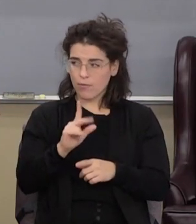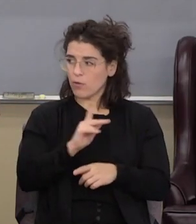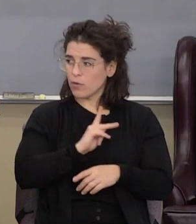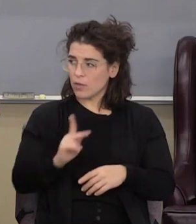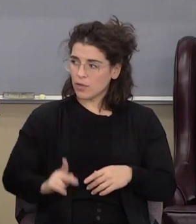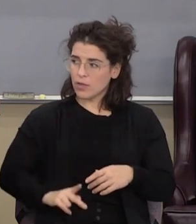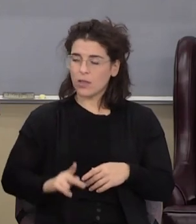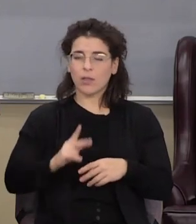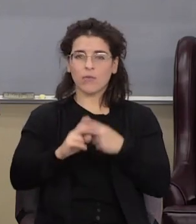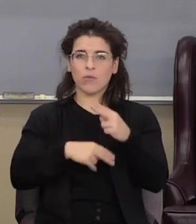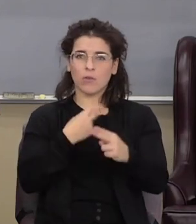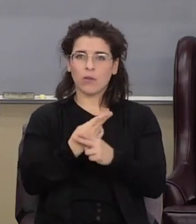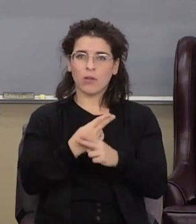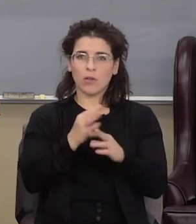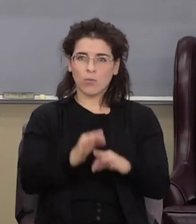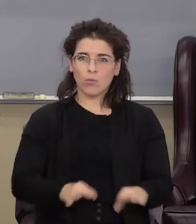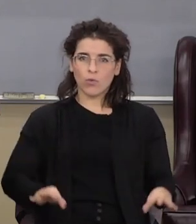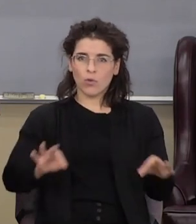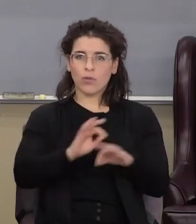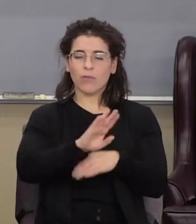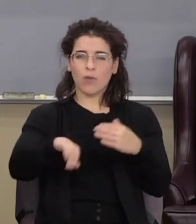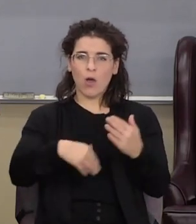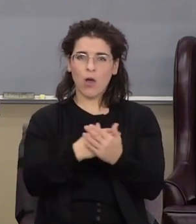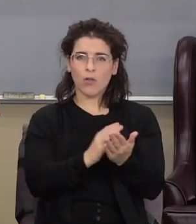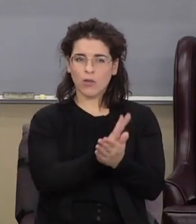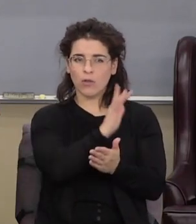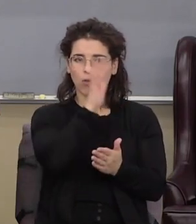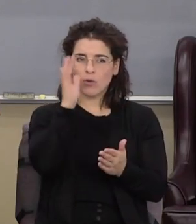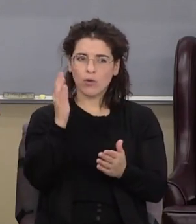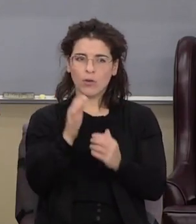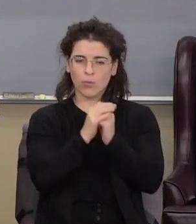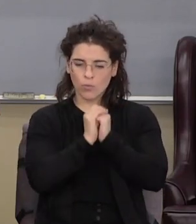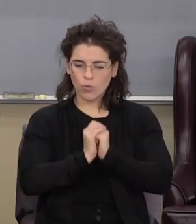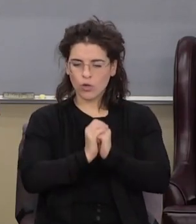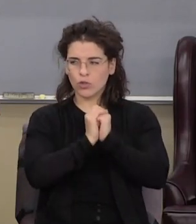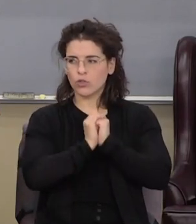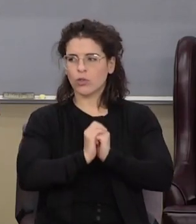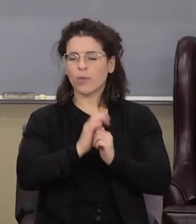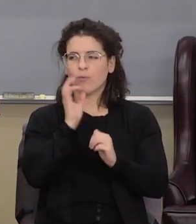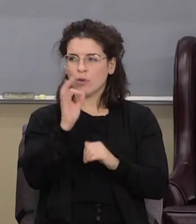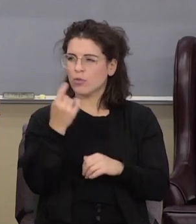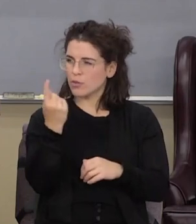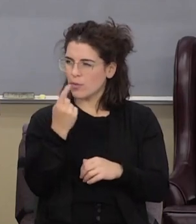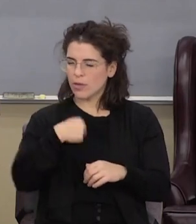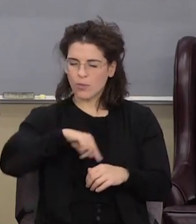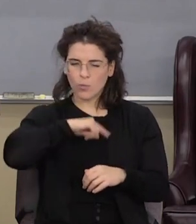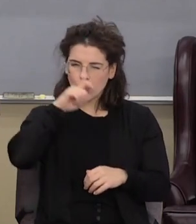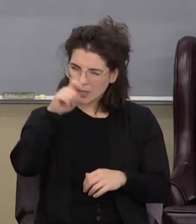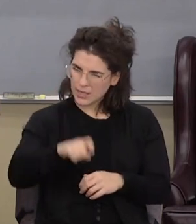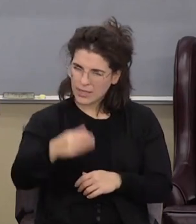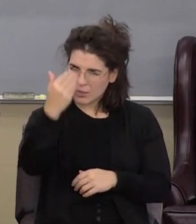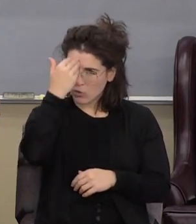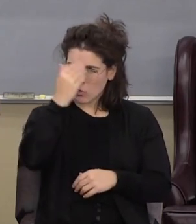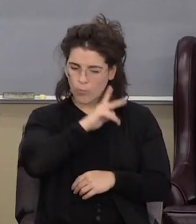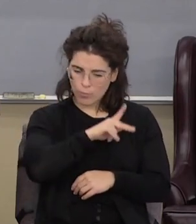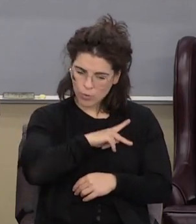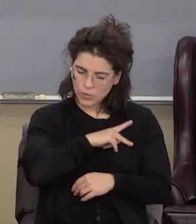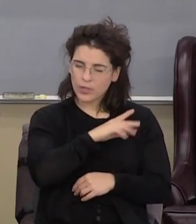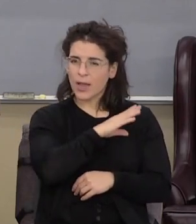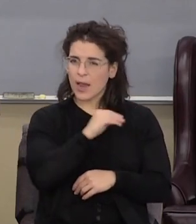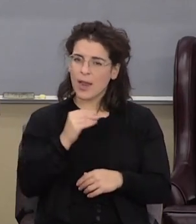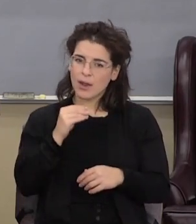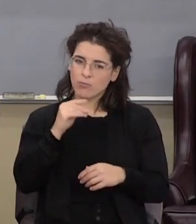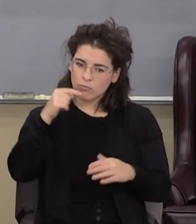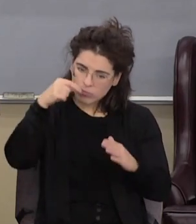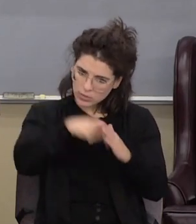He's the one worthy of all of our glory and our worship and our appreciation. So he's someone that we need to know personally and